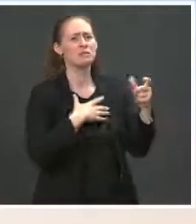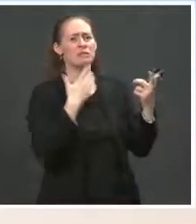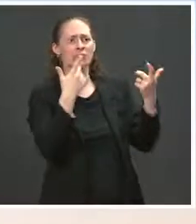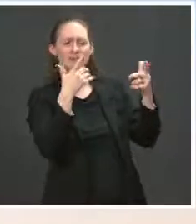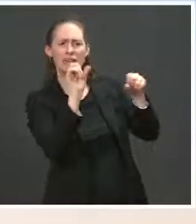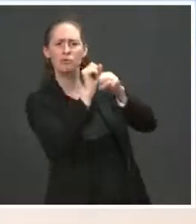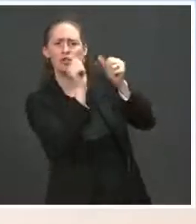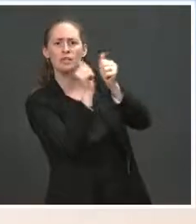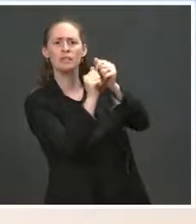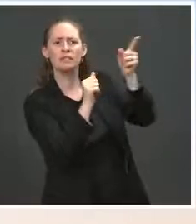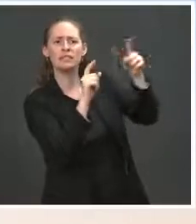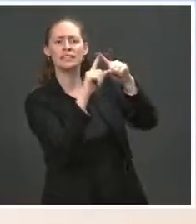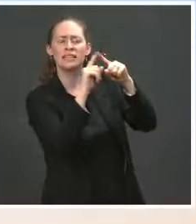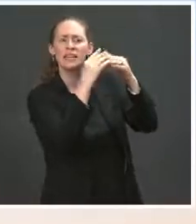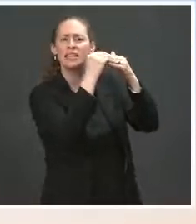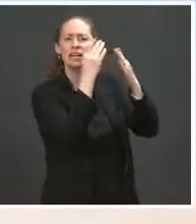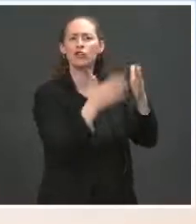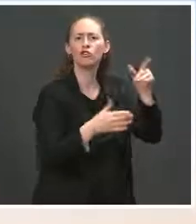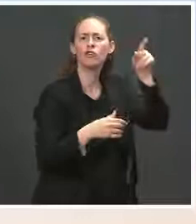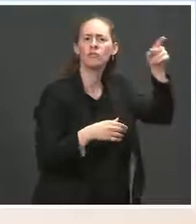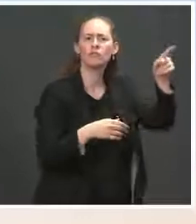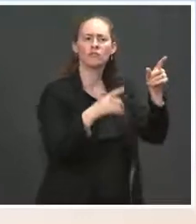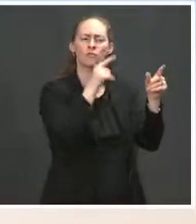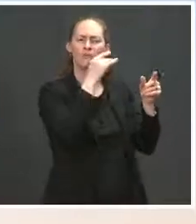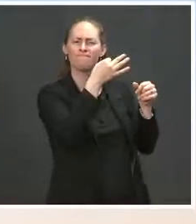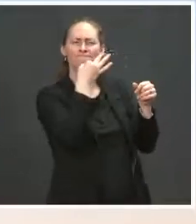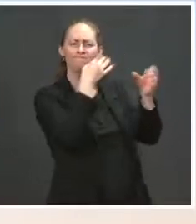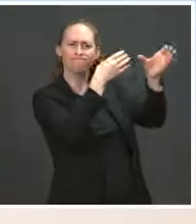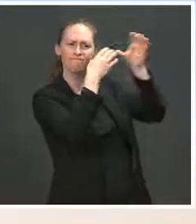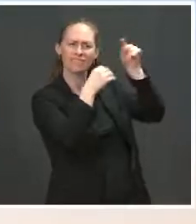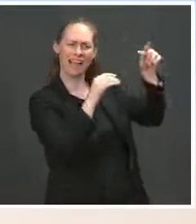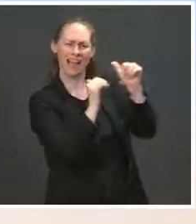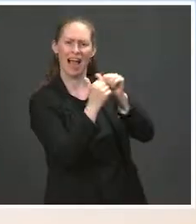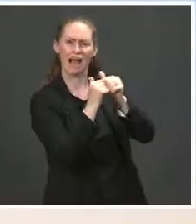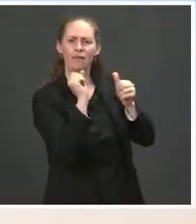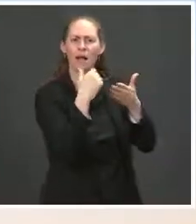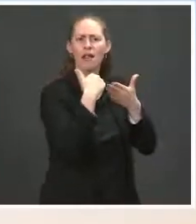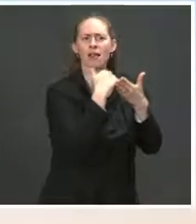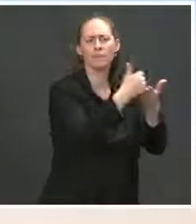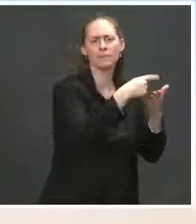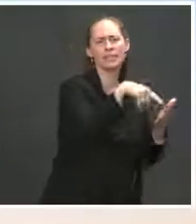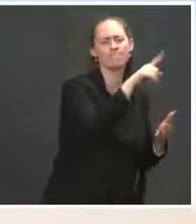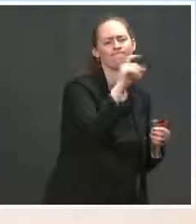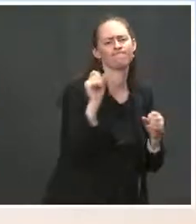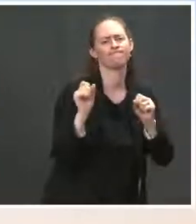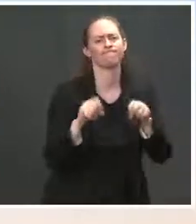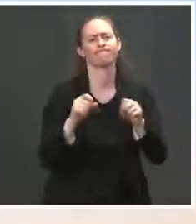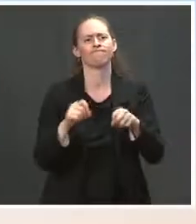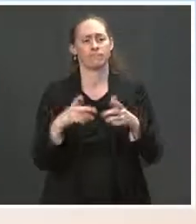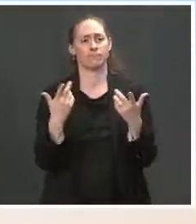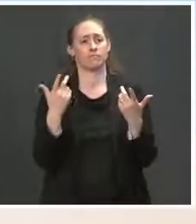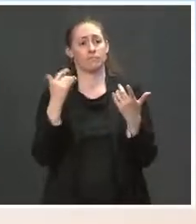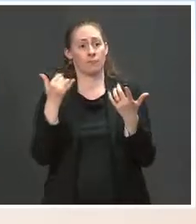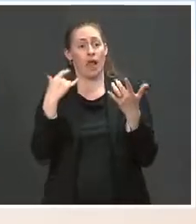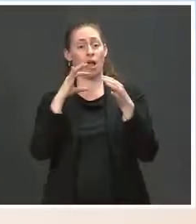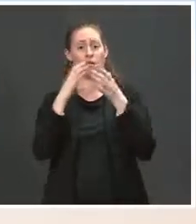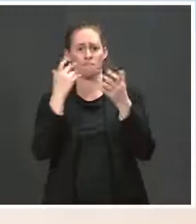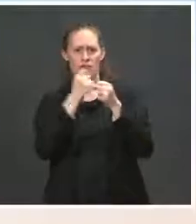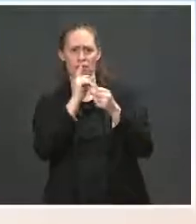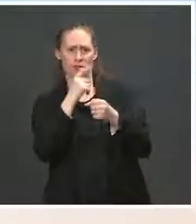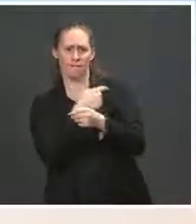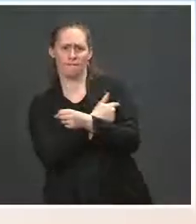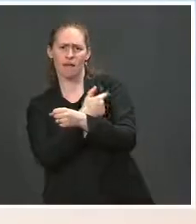both political and experts level to identify ways to help address the crisis. We've made vaccine cooperation a big priority,